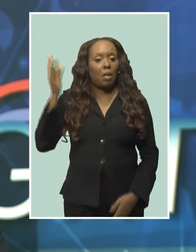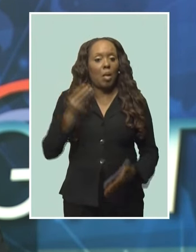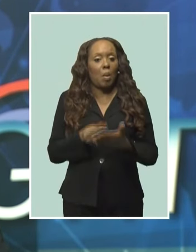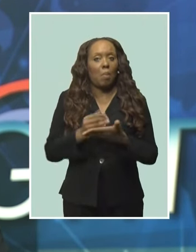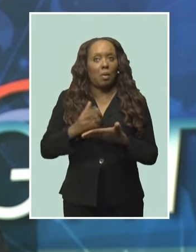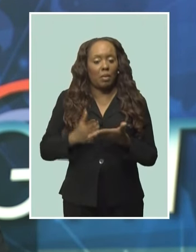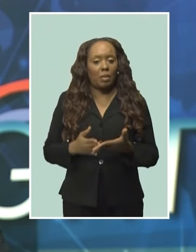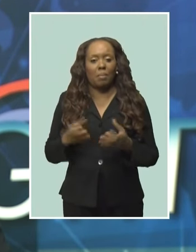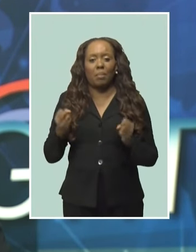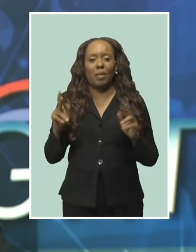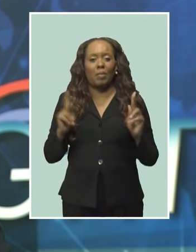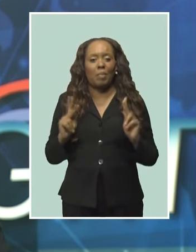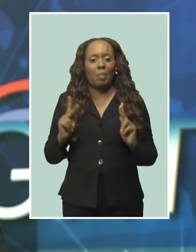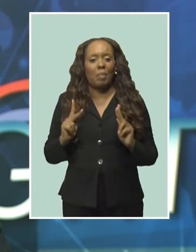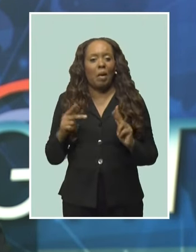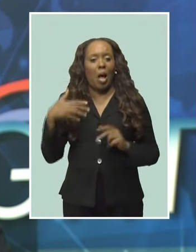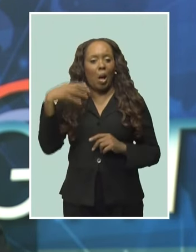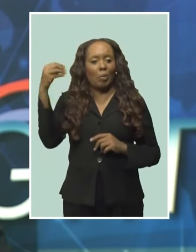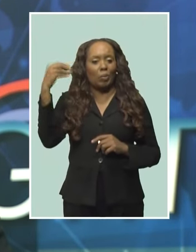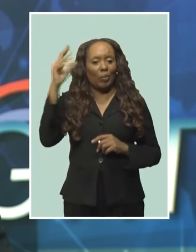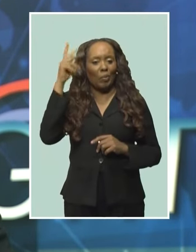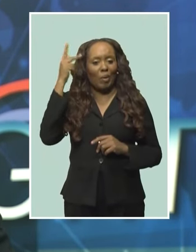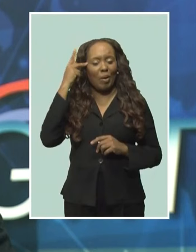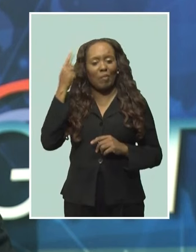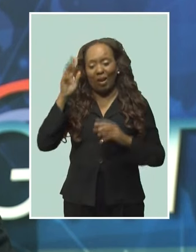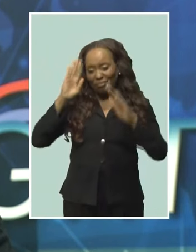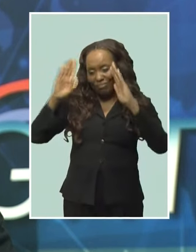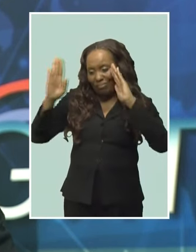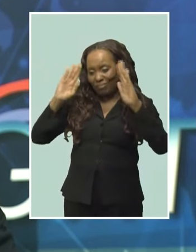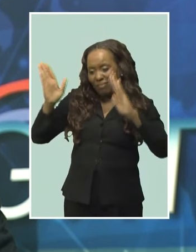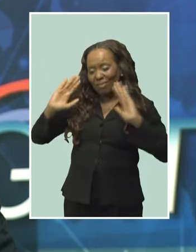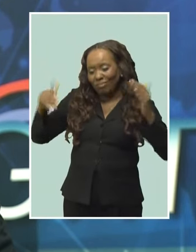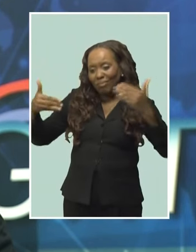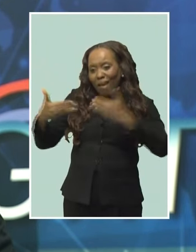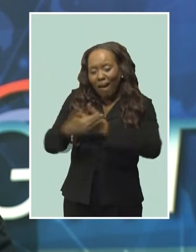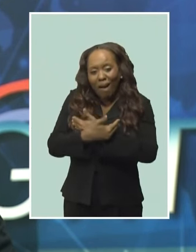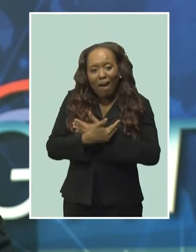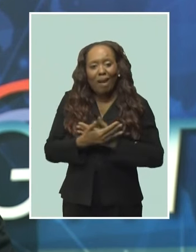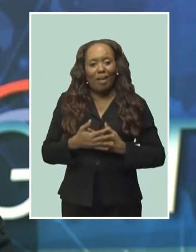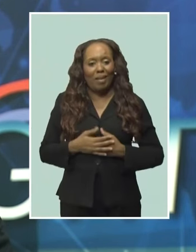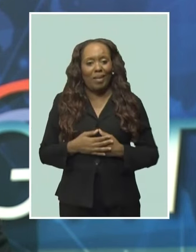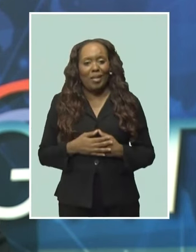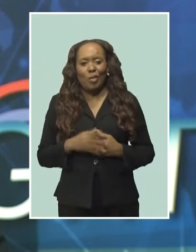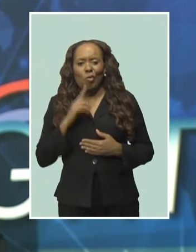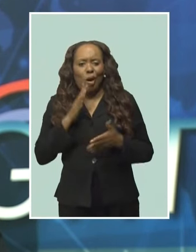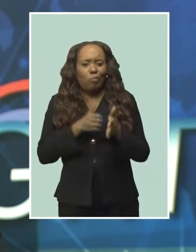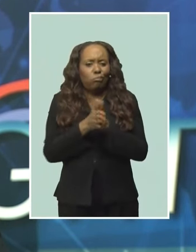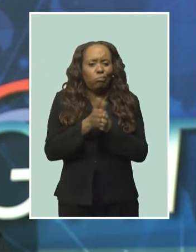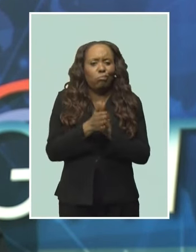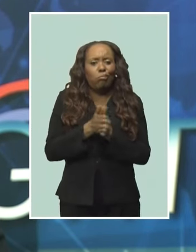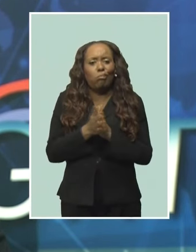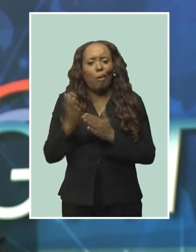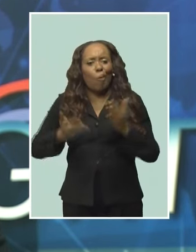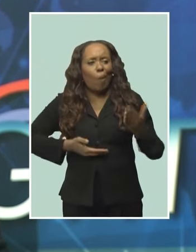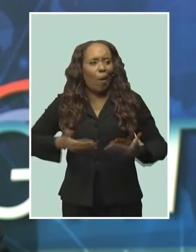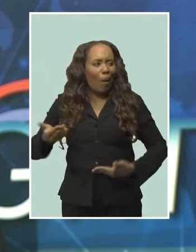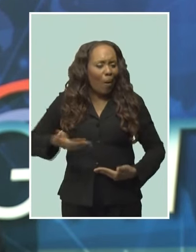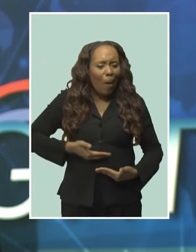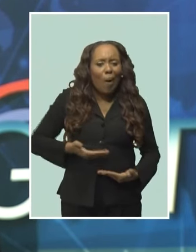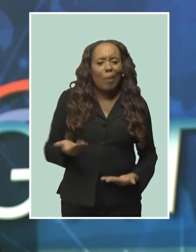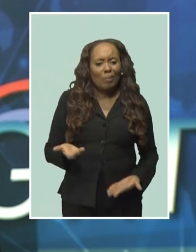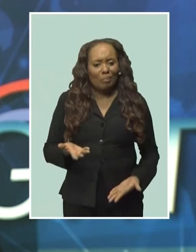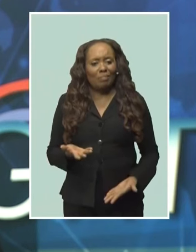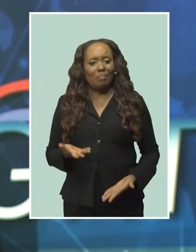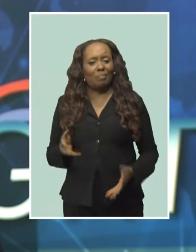of Parliament to greet the MPs in what has become a tradition. They were given a high-energy welcome as they made their way into the